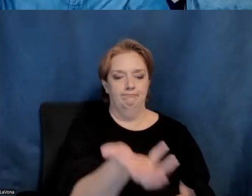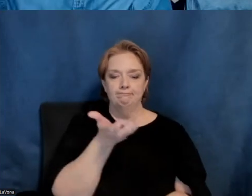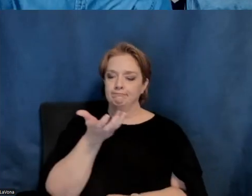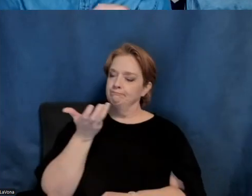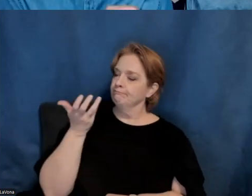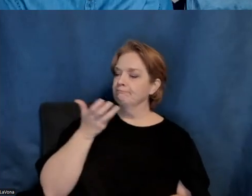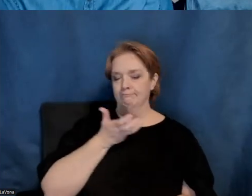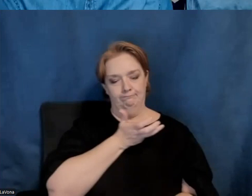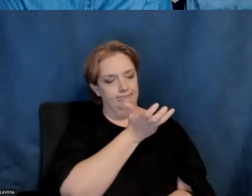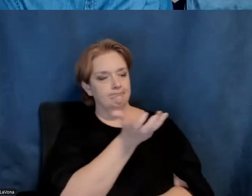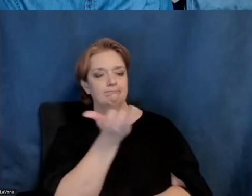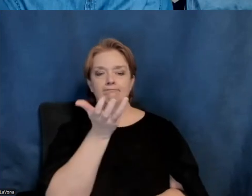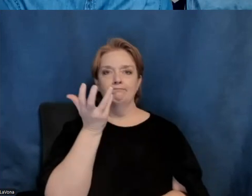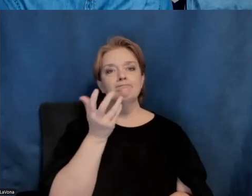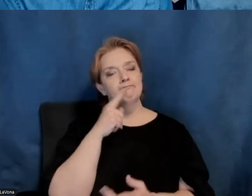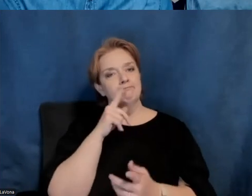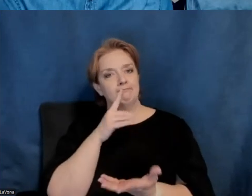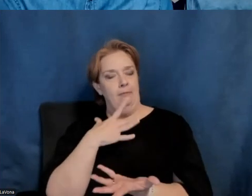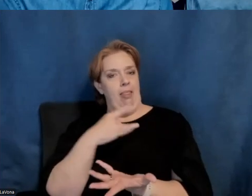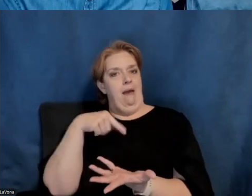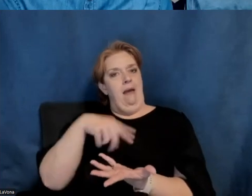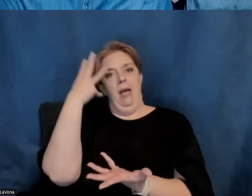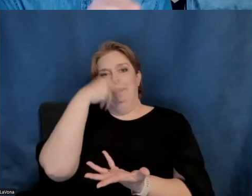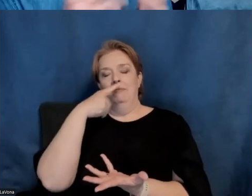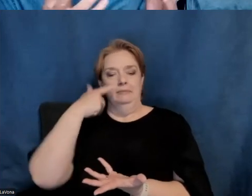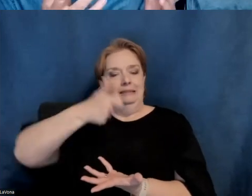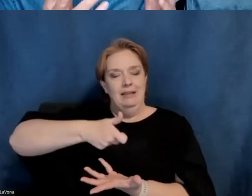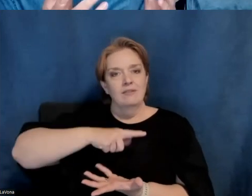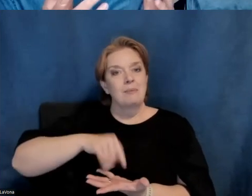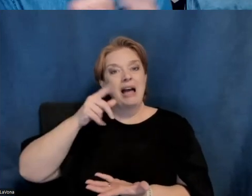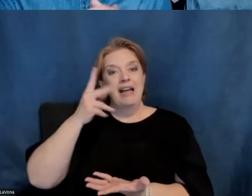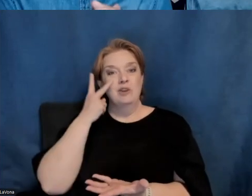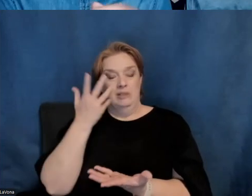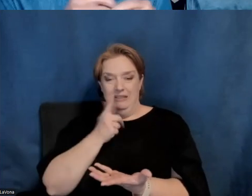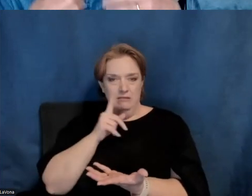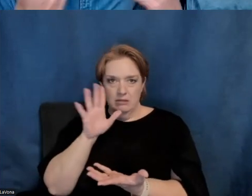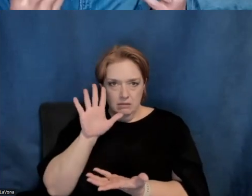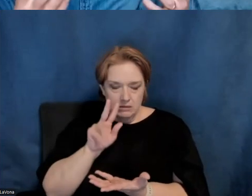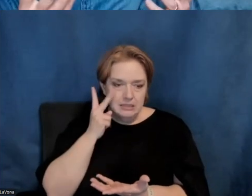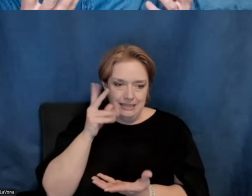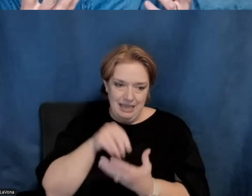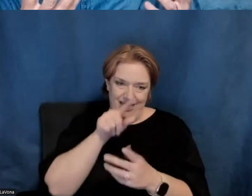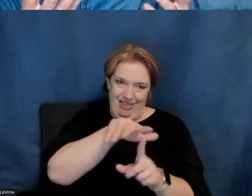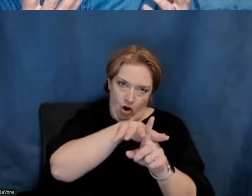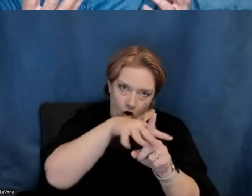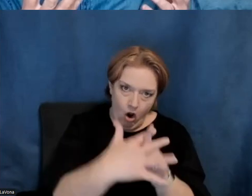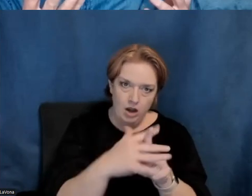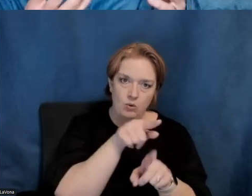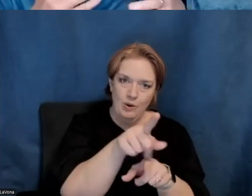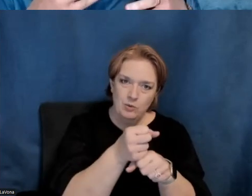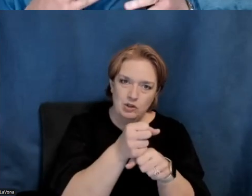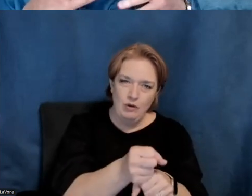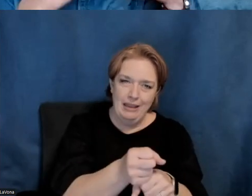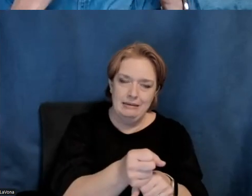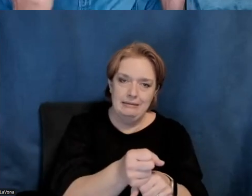admired for its, uh, for its characteristics on its own, but you see it in the context that it was created and, and you, you view it in the context